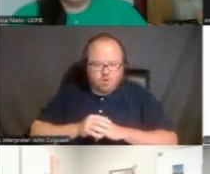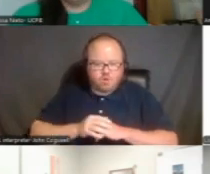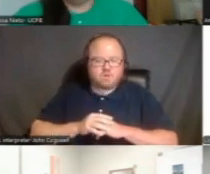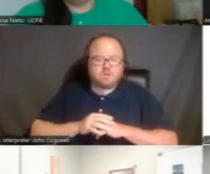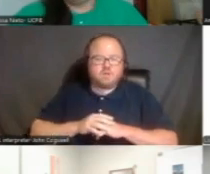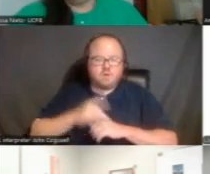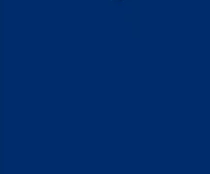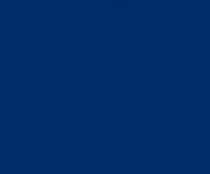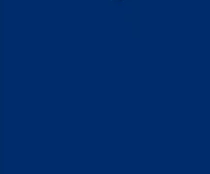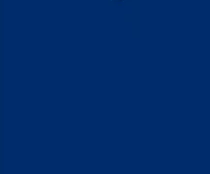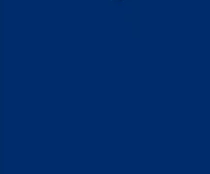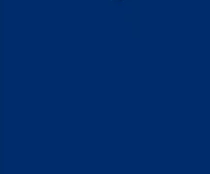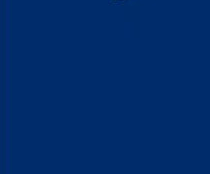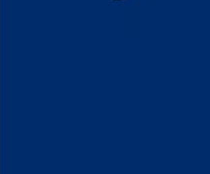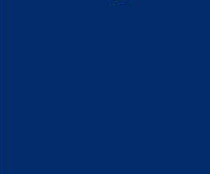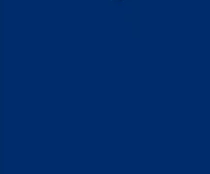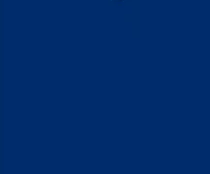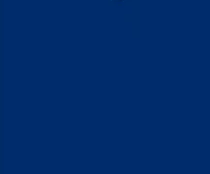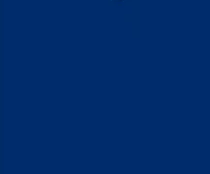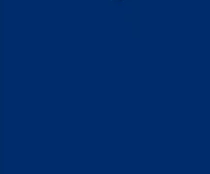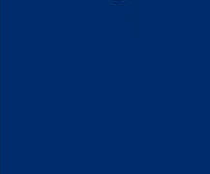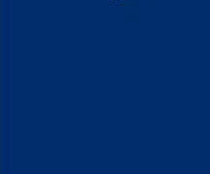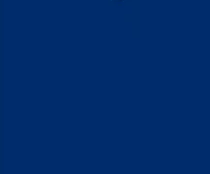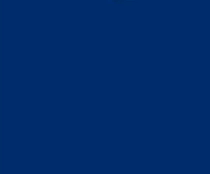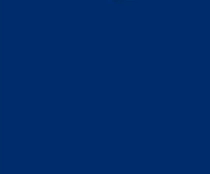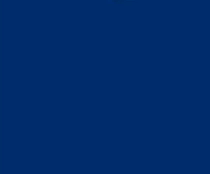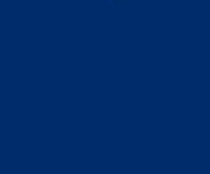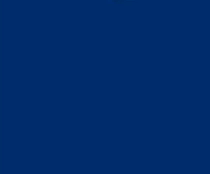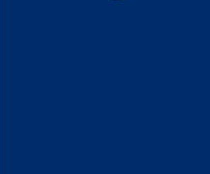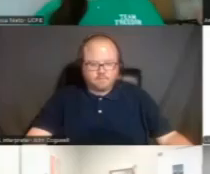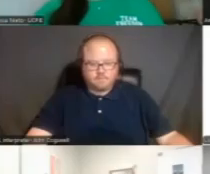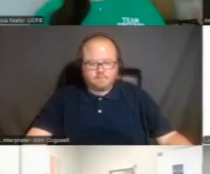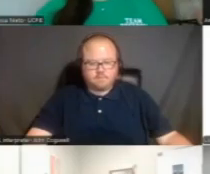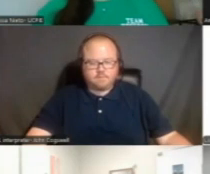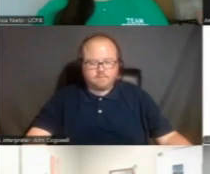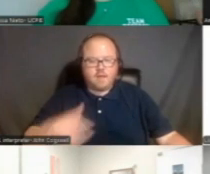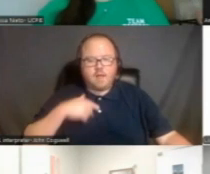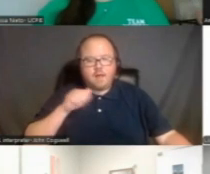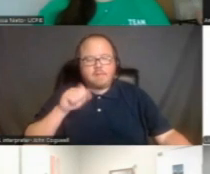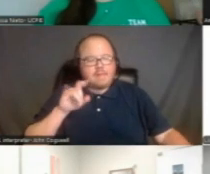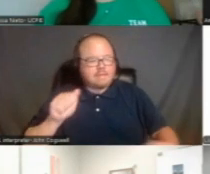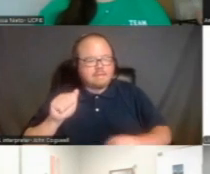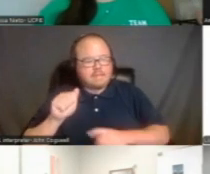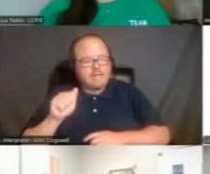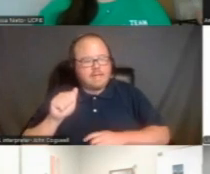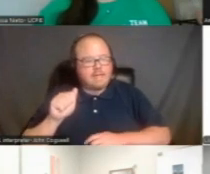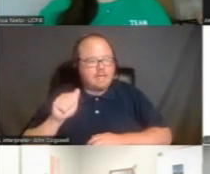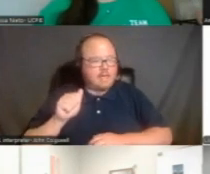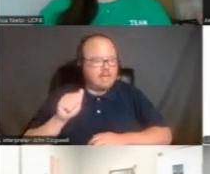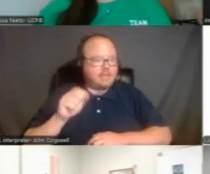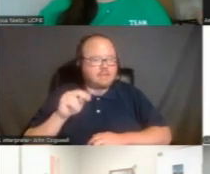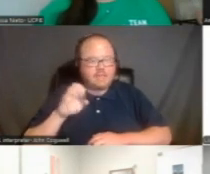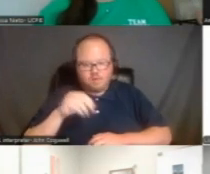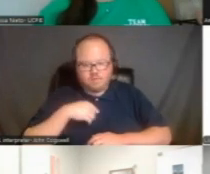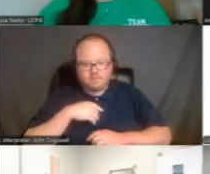we can jump to Alyssa. Hello, everyone. My name is Alyssa Nianto. I am the new outreach coordinator with